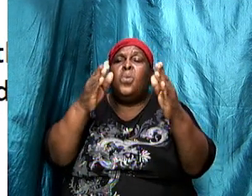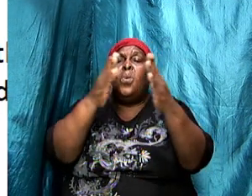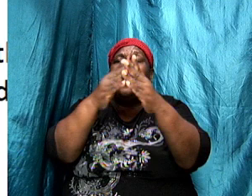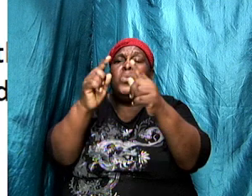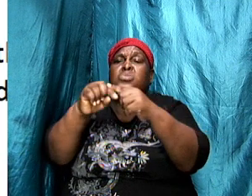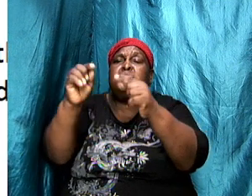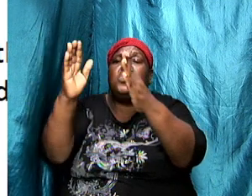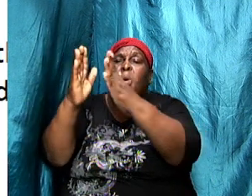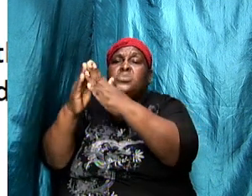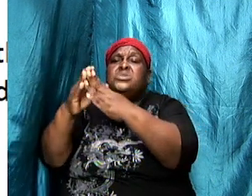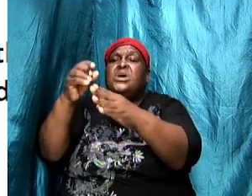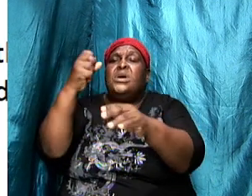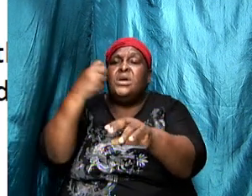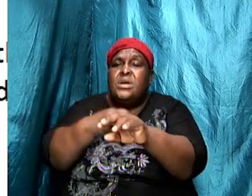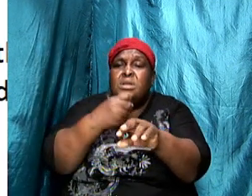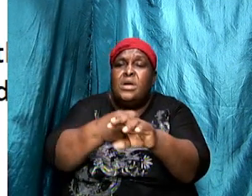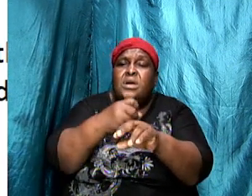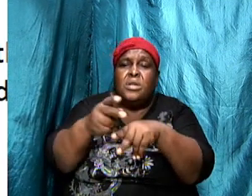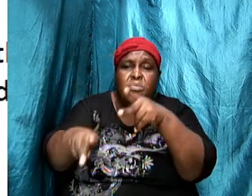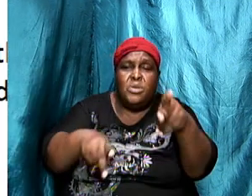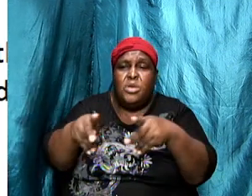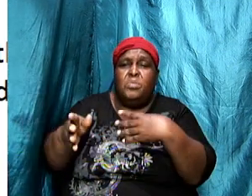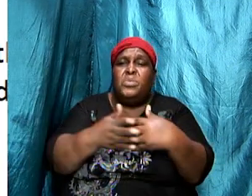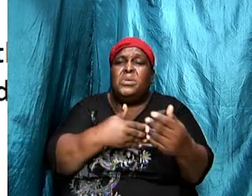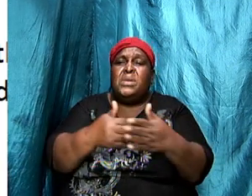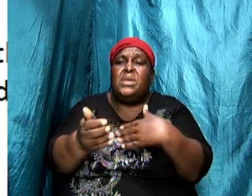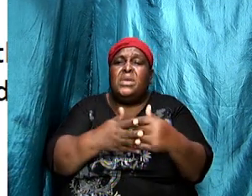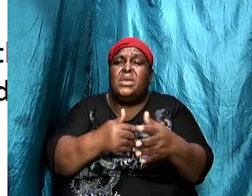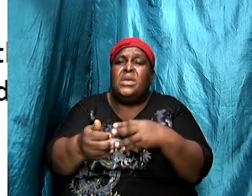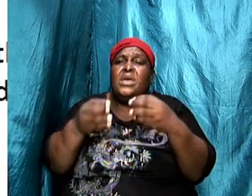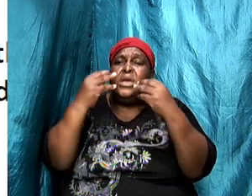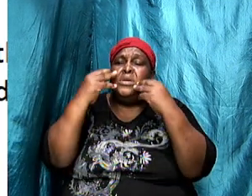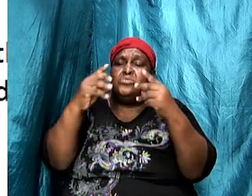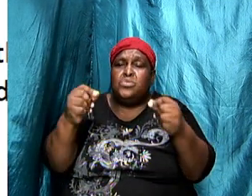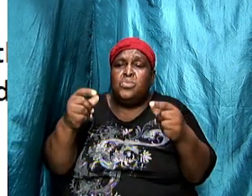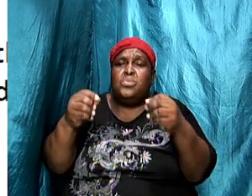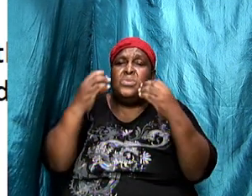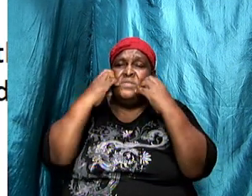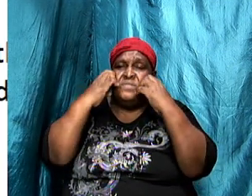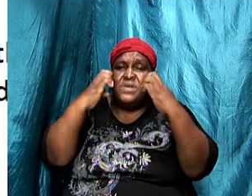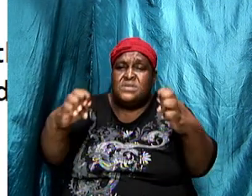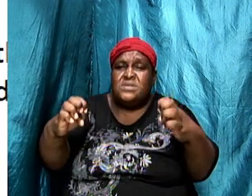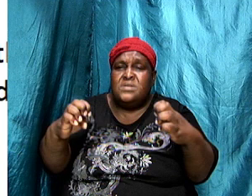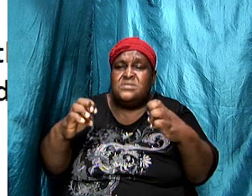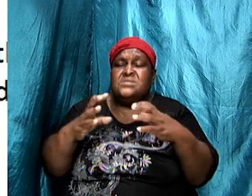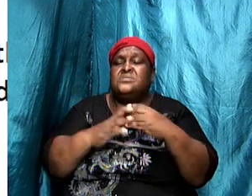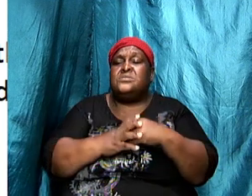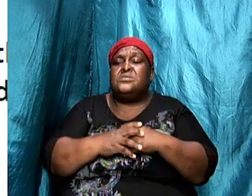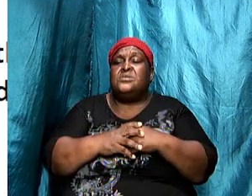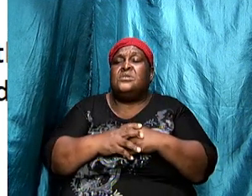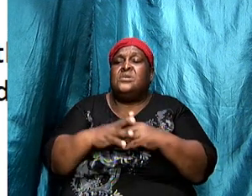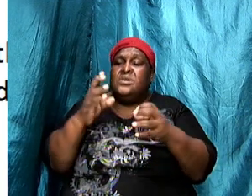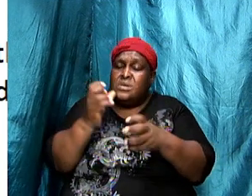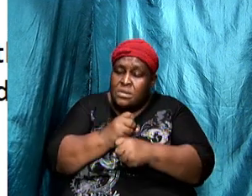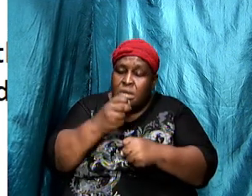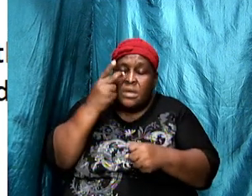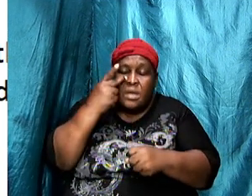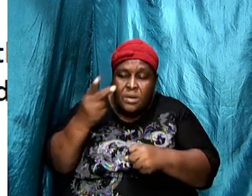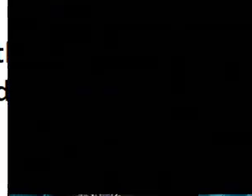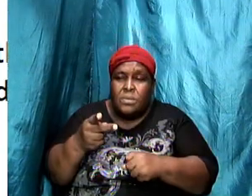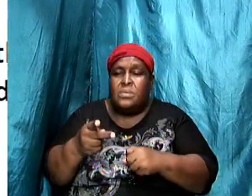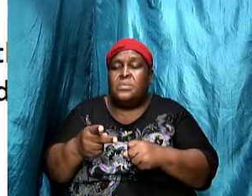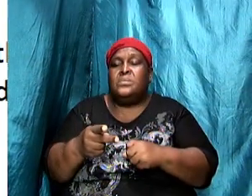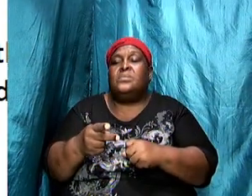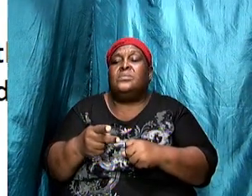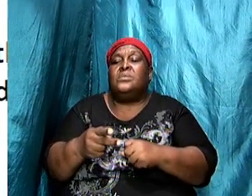people's gate and carry out evangelistic work but if we take a look at another